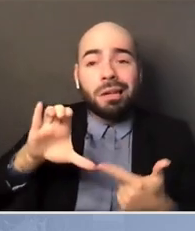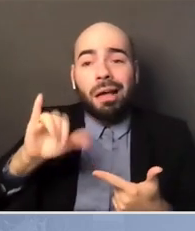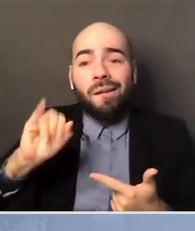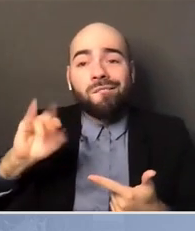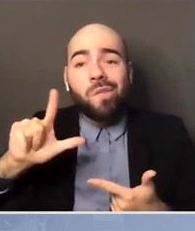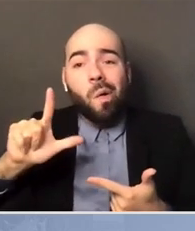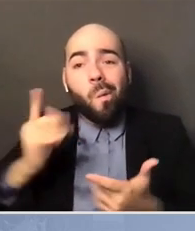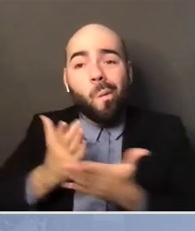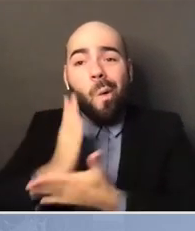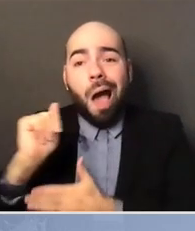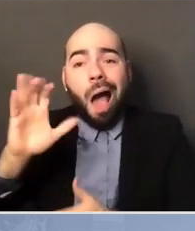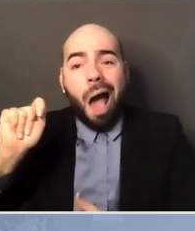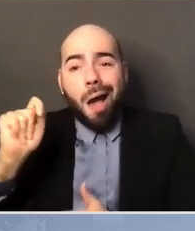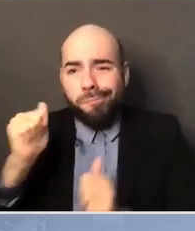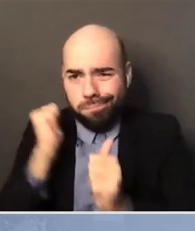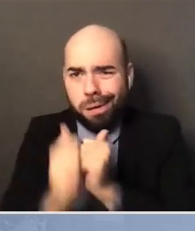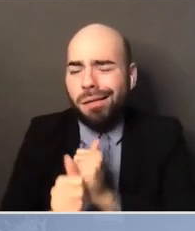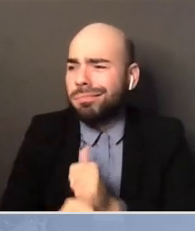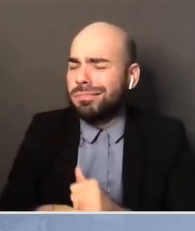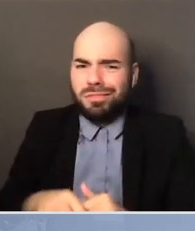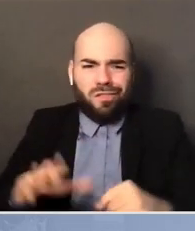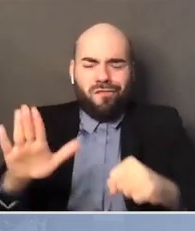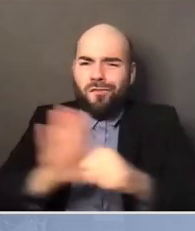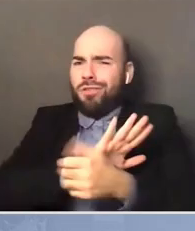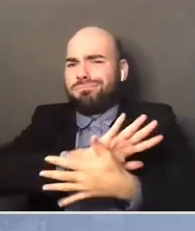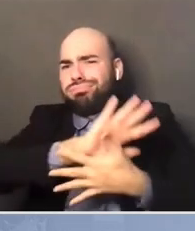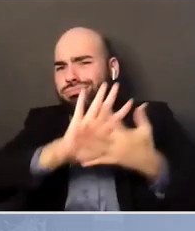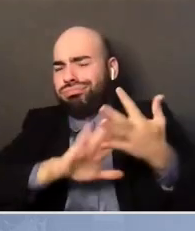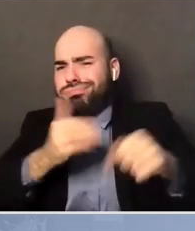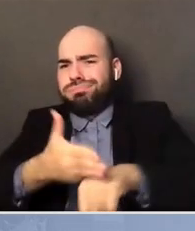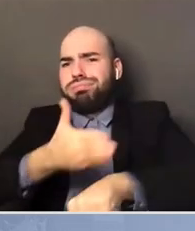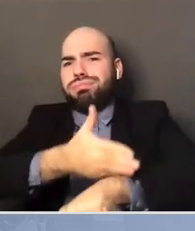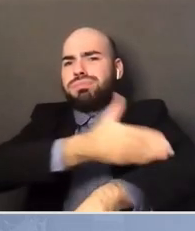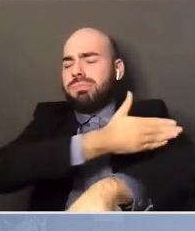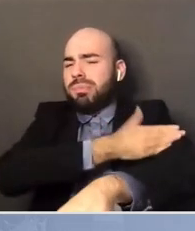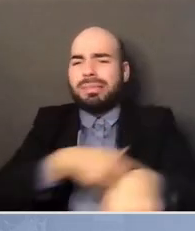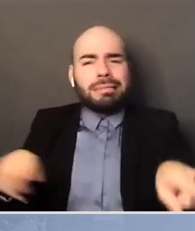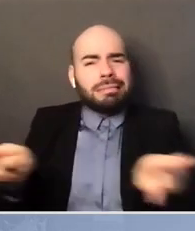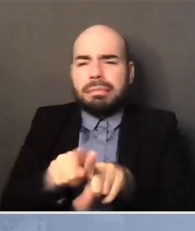Up and down the line. And that's going to continue to be how we bring about changes.